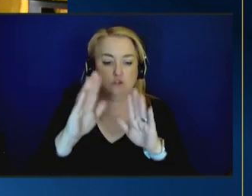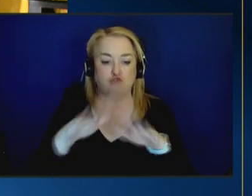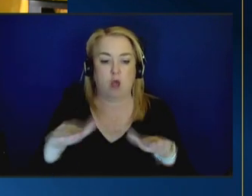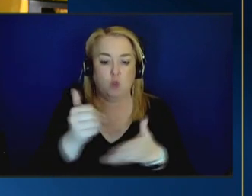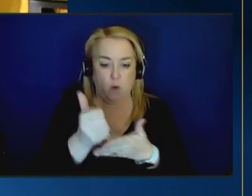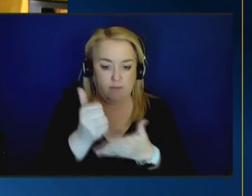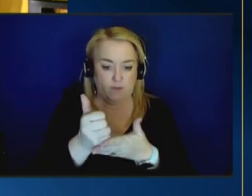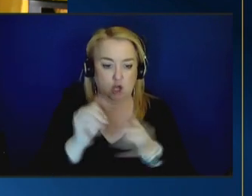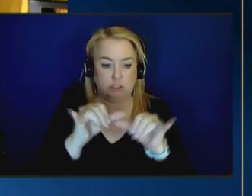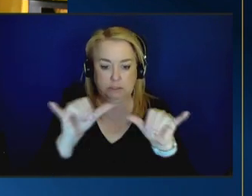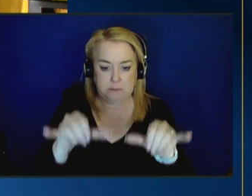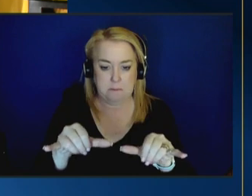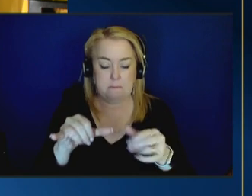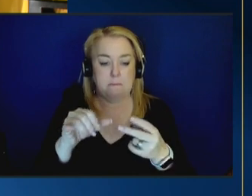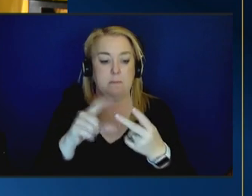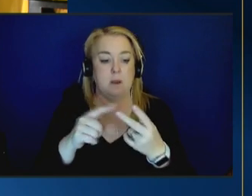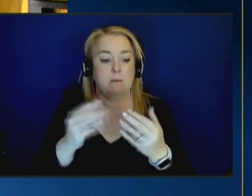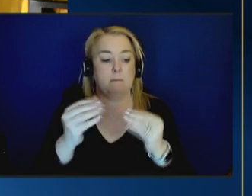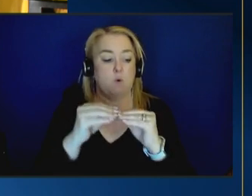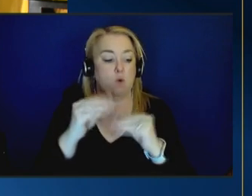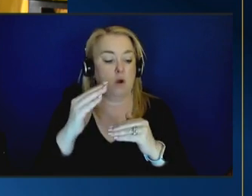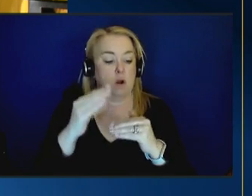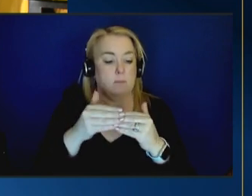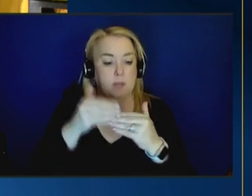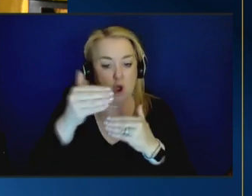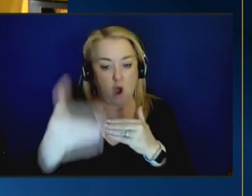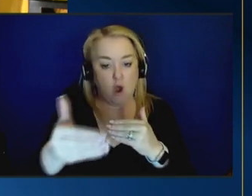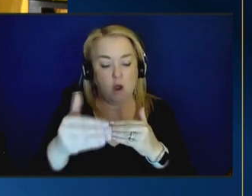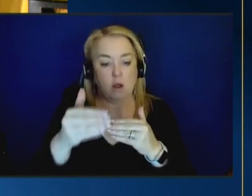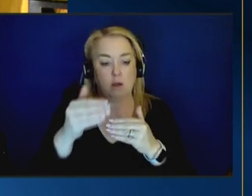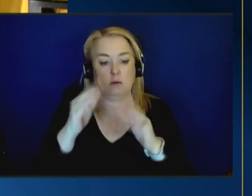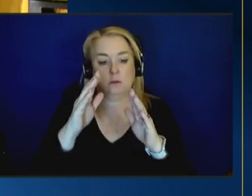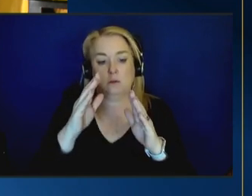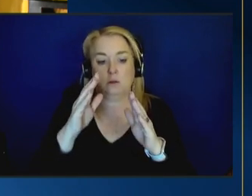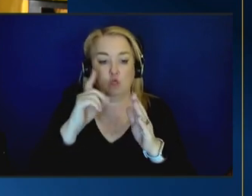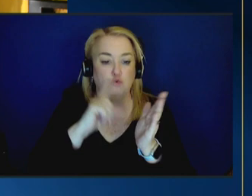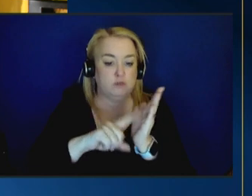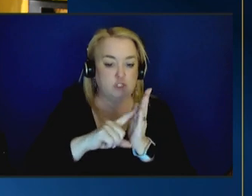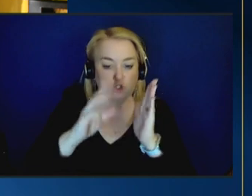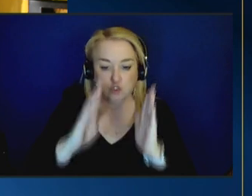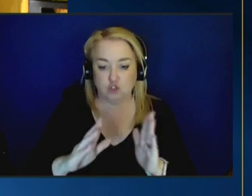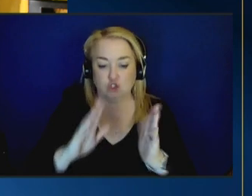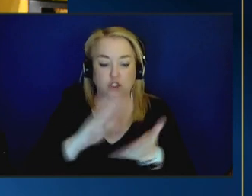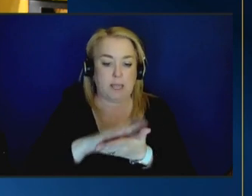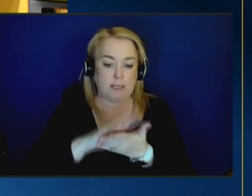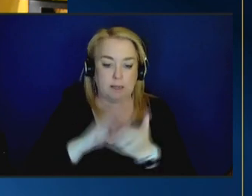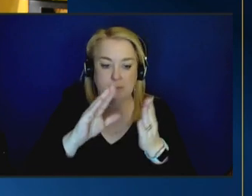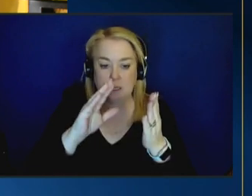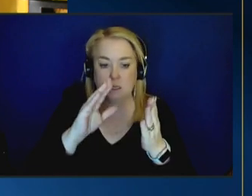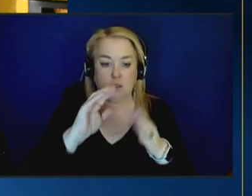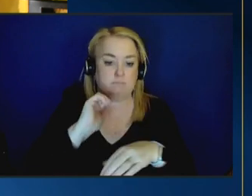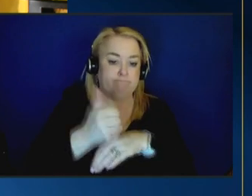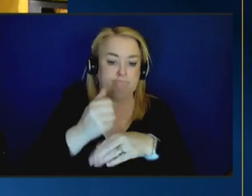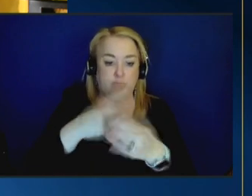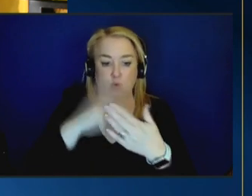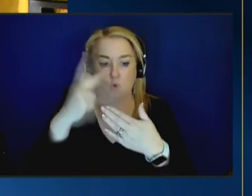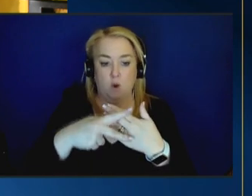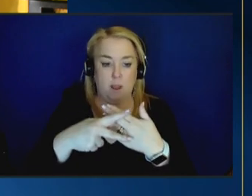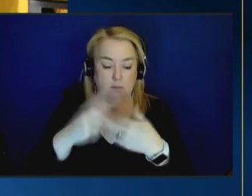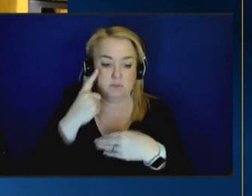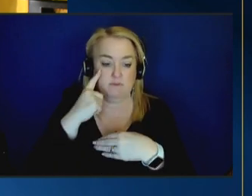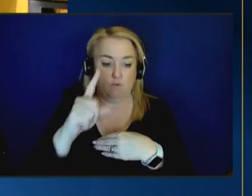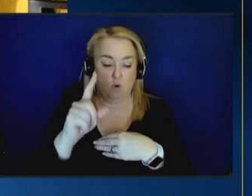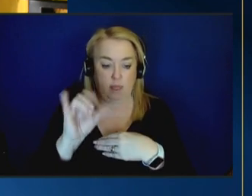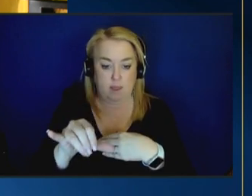academics and the researchers who uh develop programs evaluate programs get programs sort of teed up for the clearinghouse and